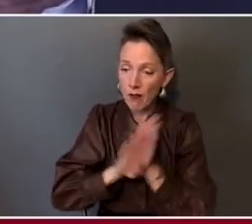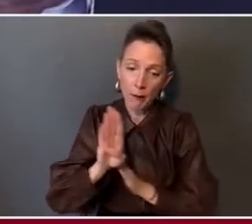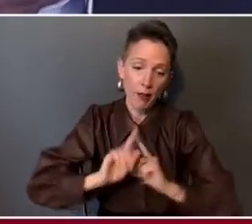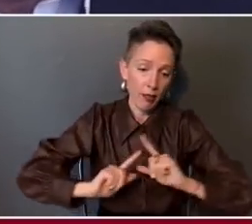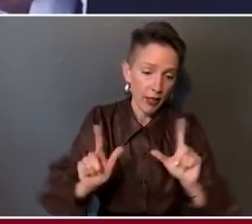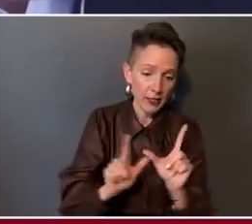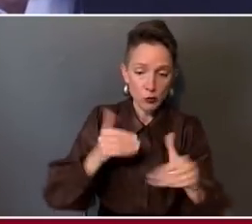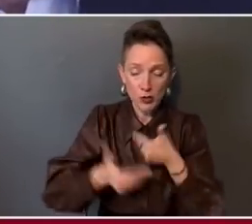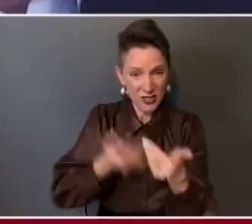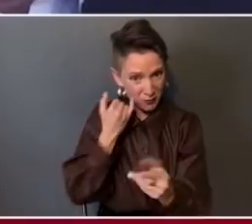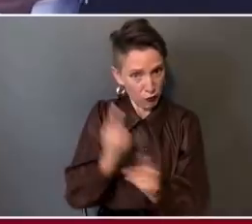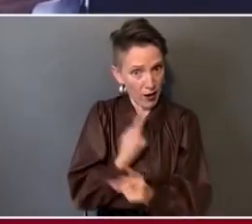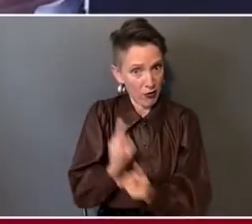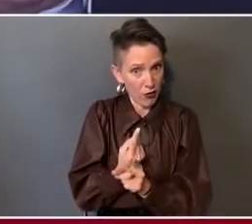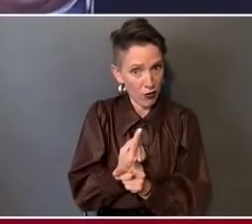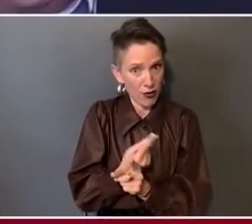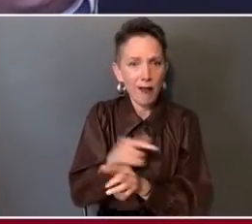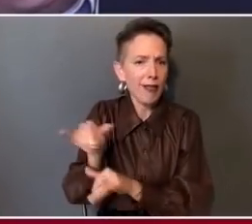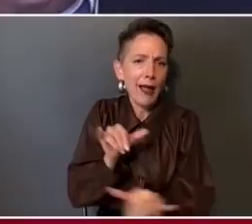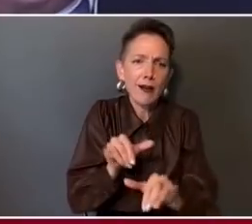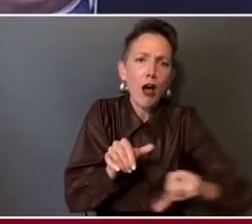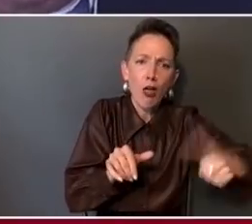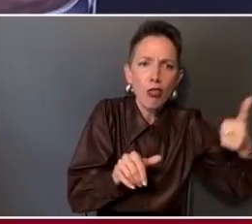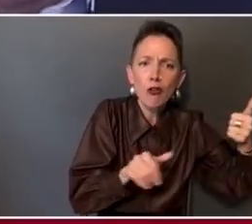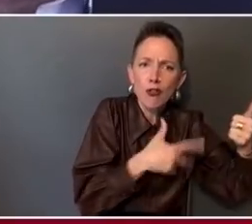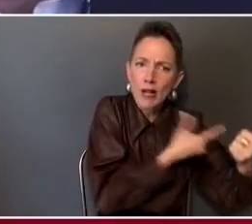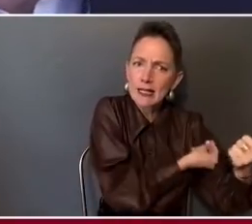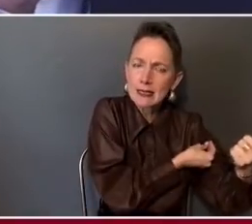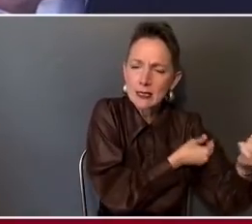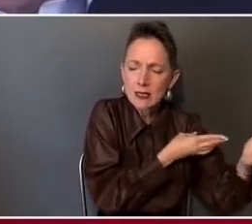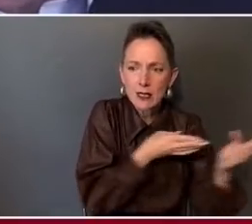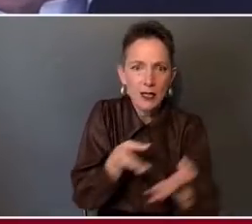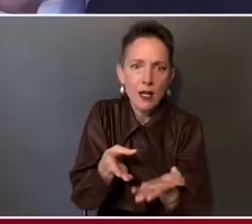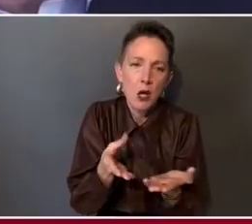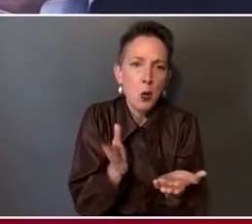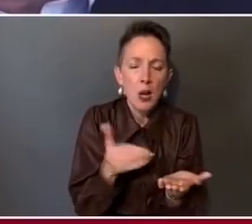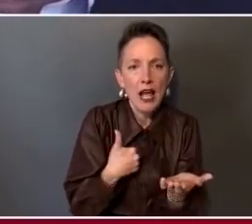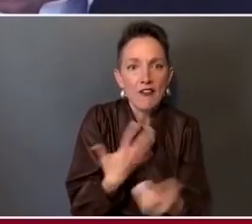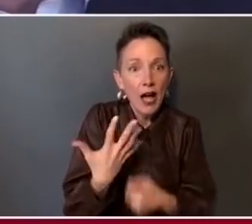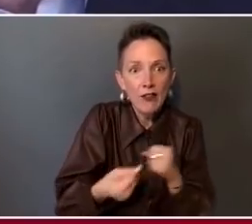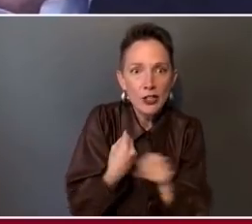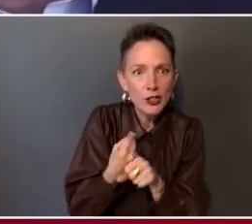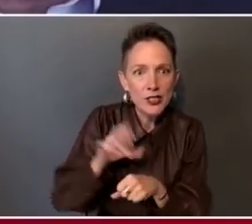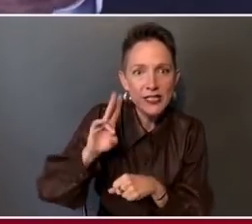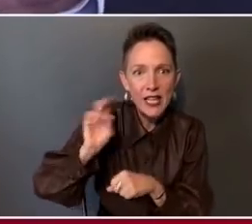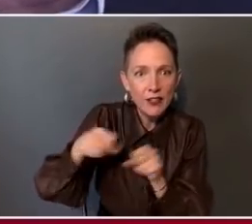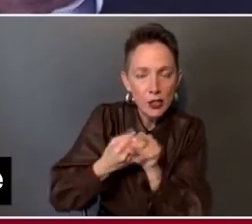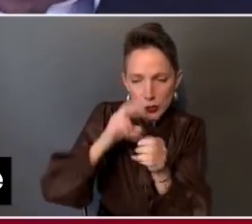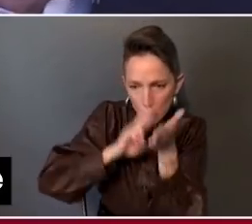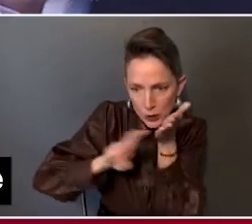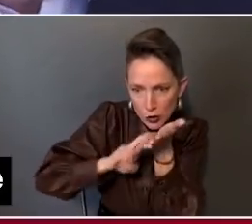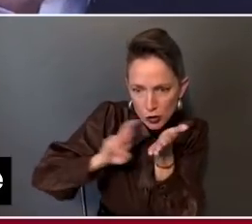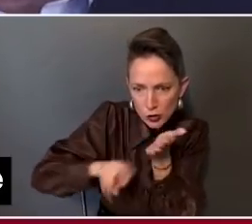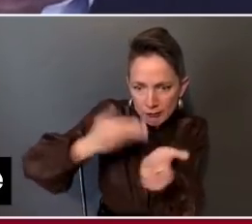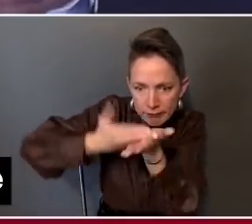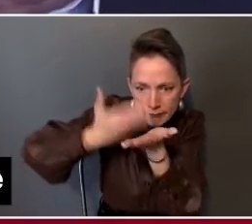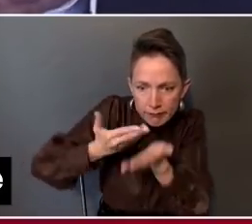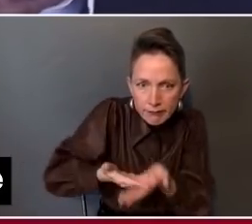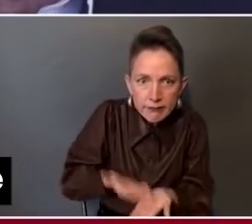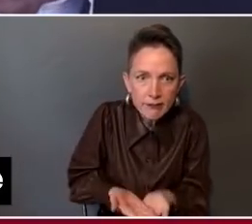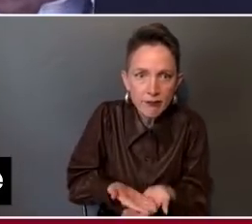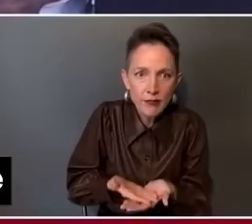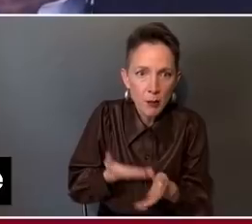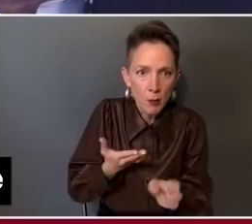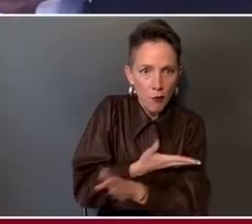process, like we see with so many other of our vaccines, we'd have had five, seven years of research under our belt before an application